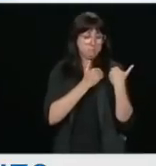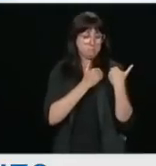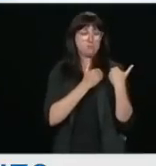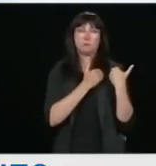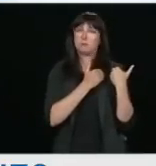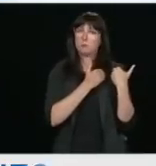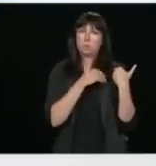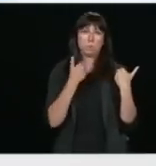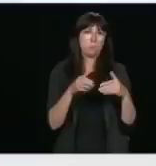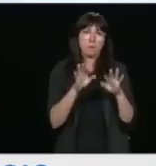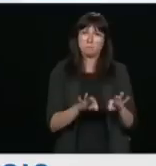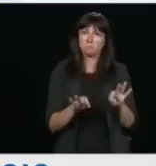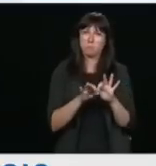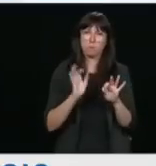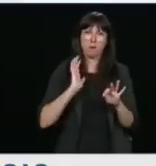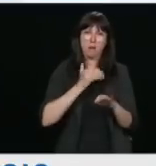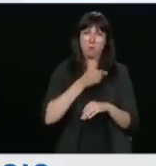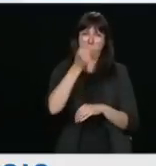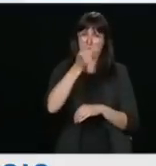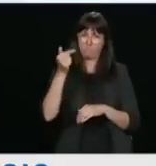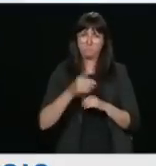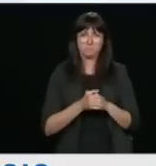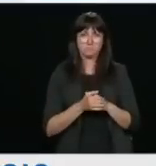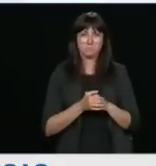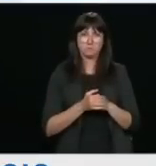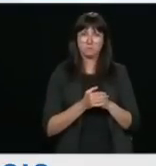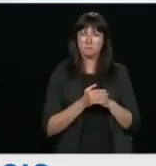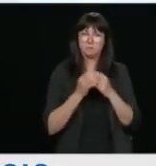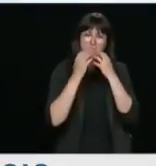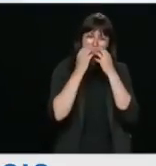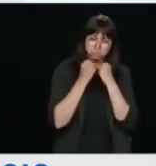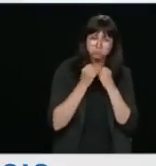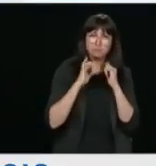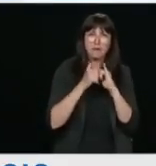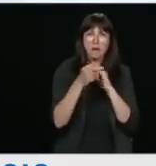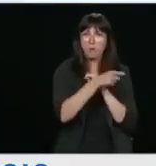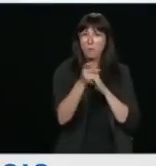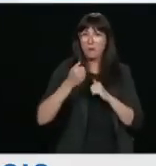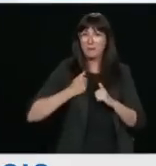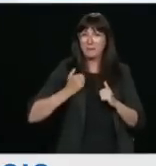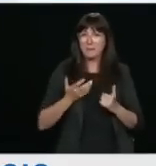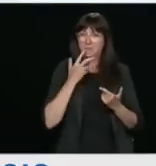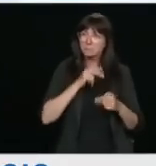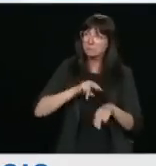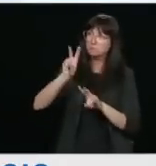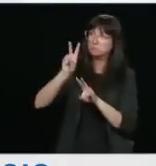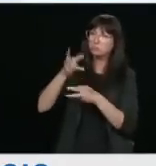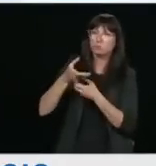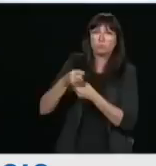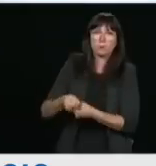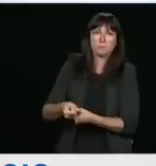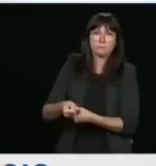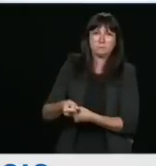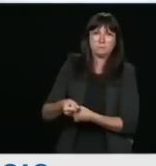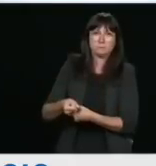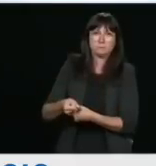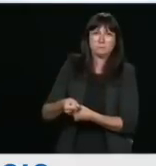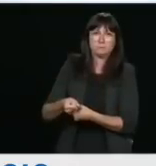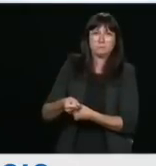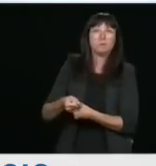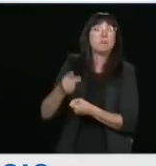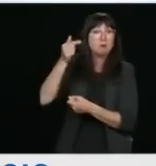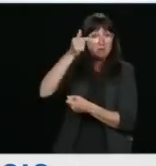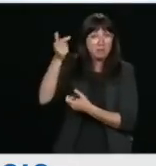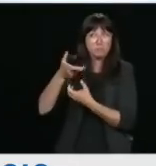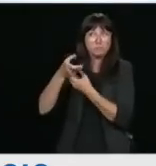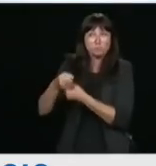It plays a critical role in maintaining Canadians' trust, not only in their government, but in those agencies, departments, and Canadians who are responsible